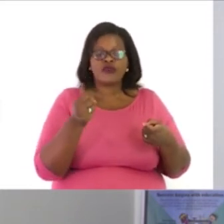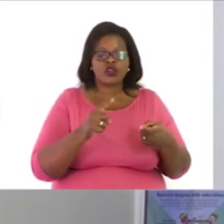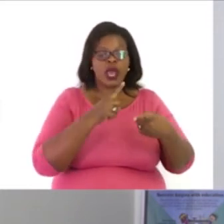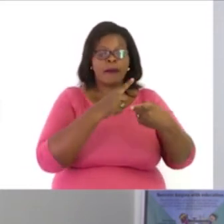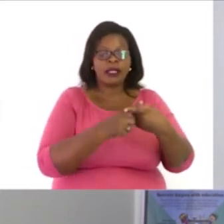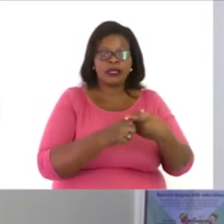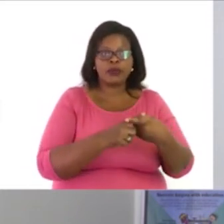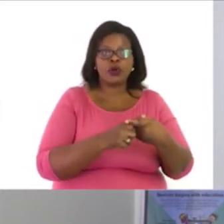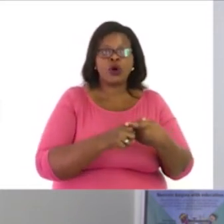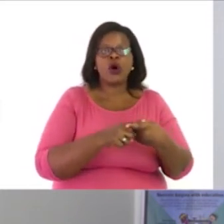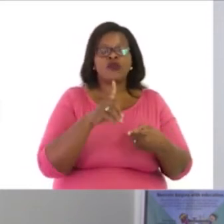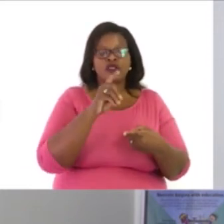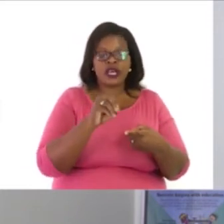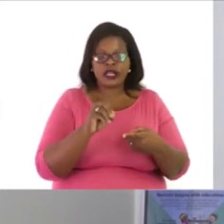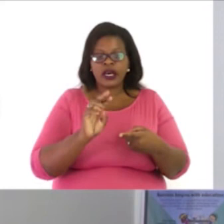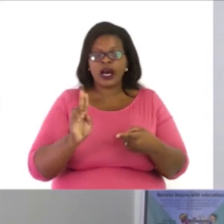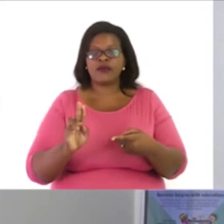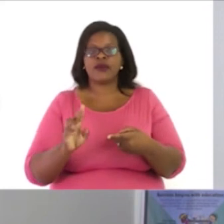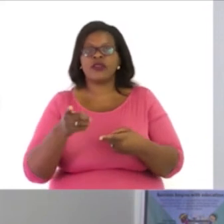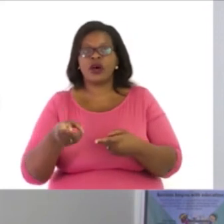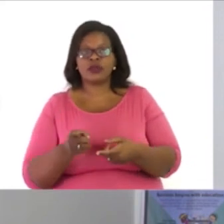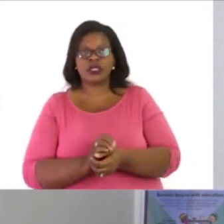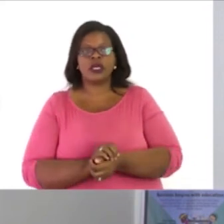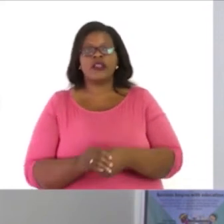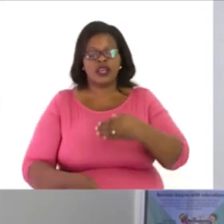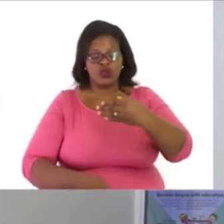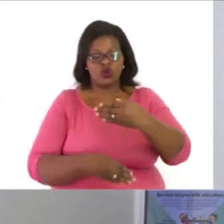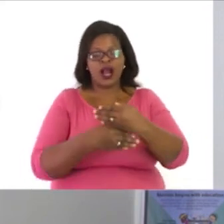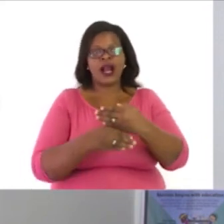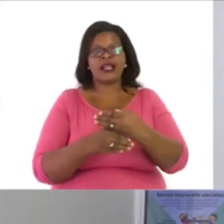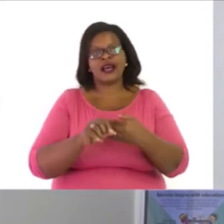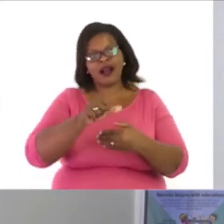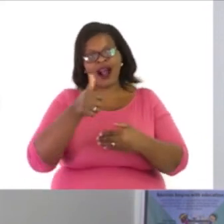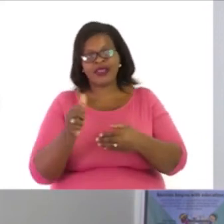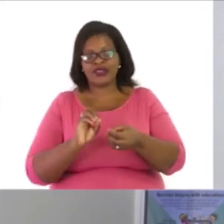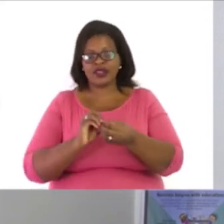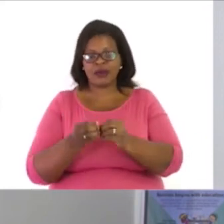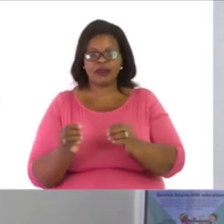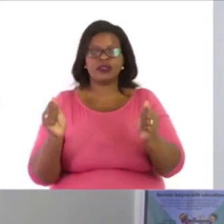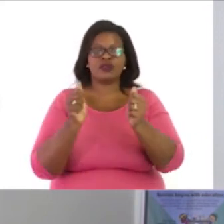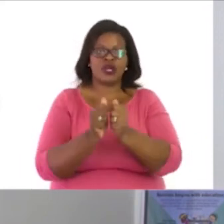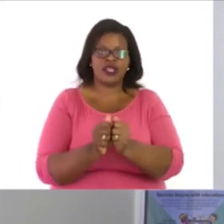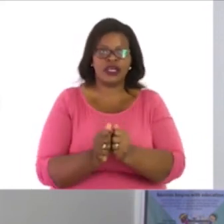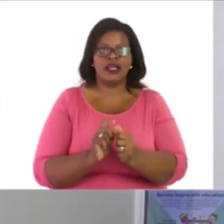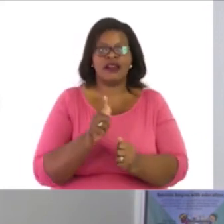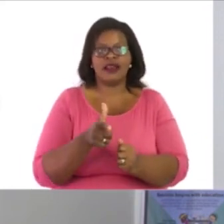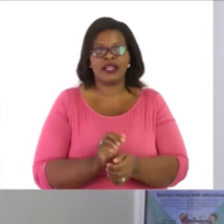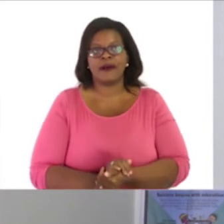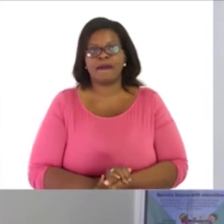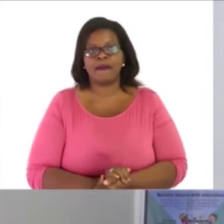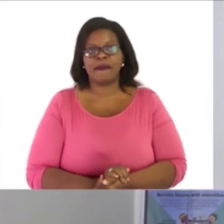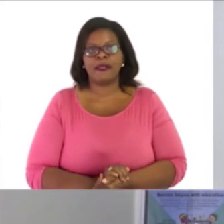or 1,000, and then we add it to the rest of the numbers. So, that is the three ways of adding